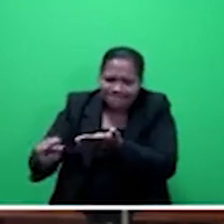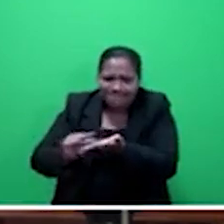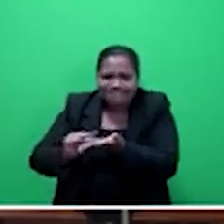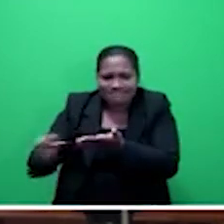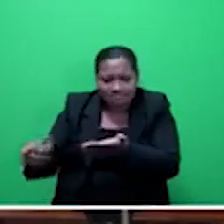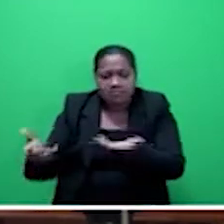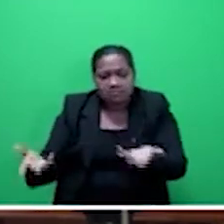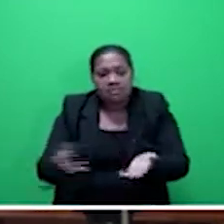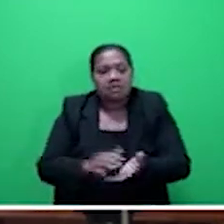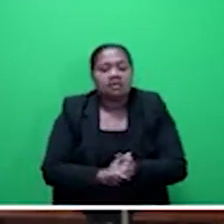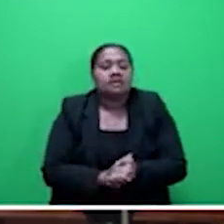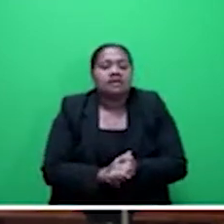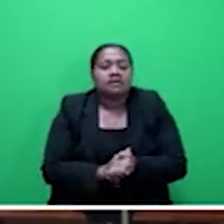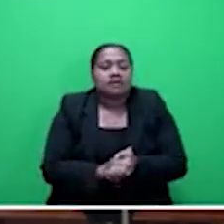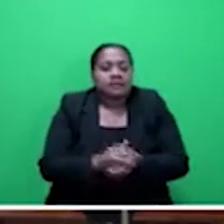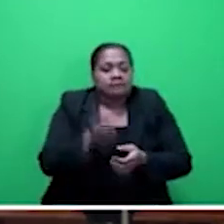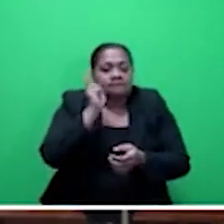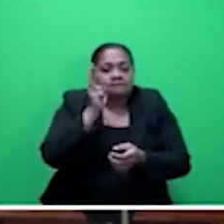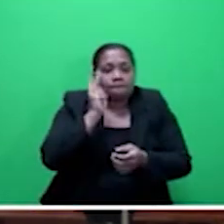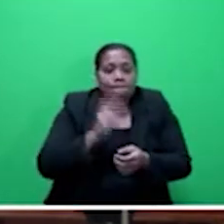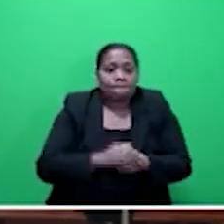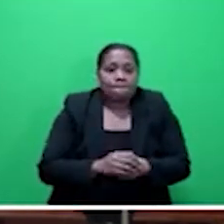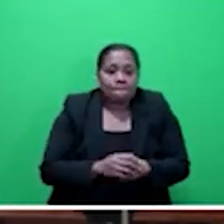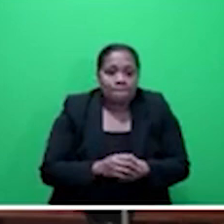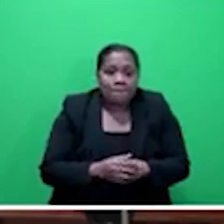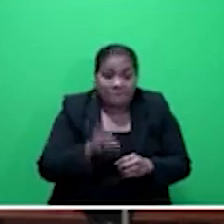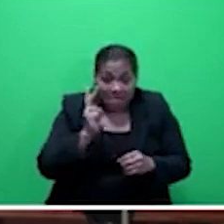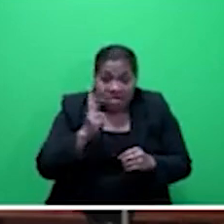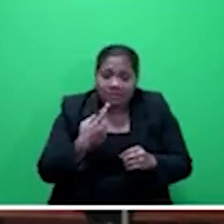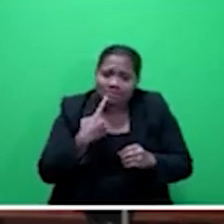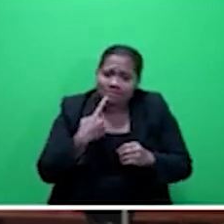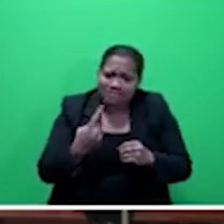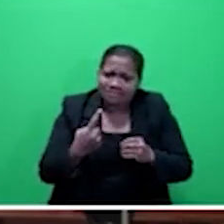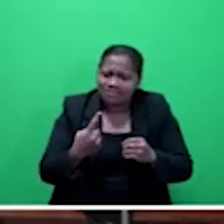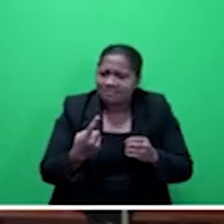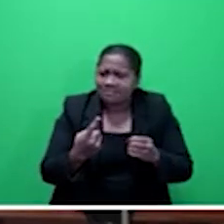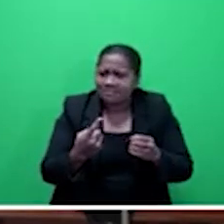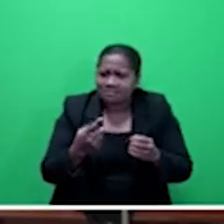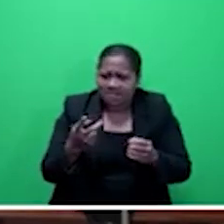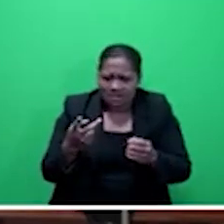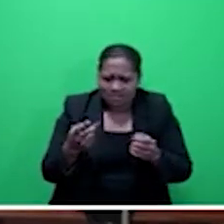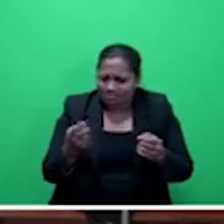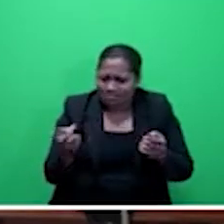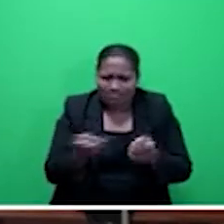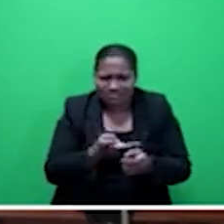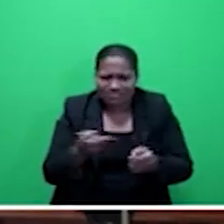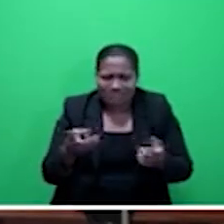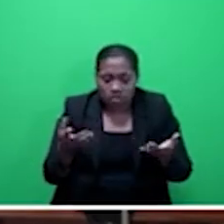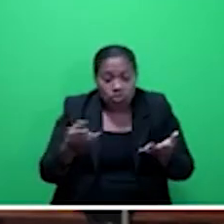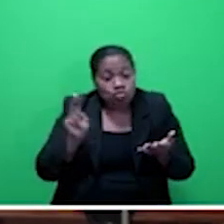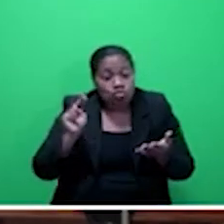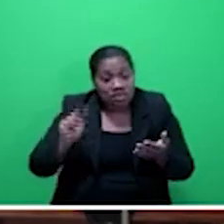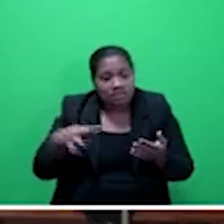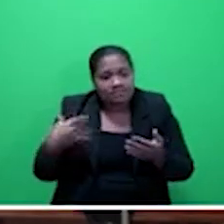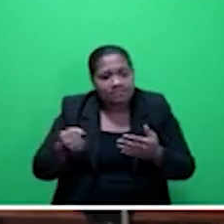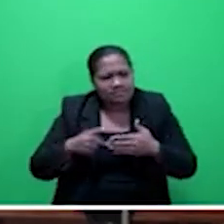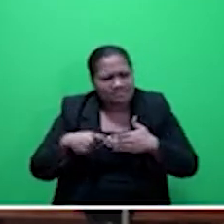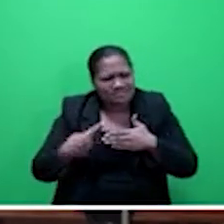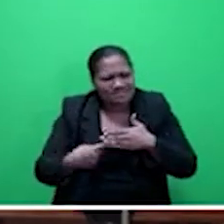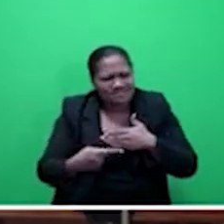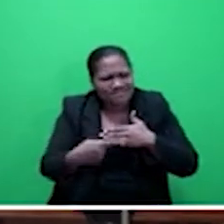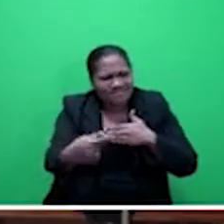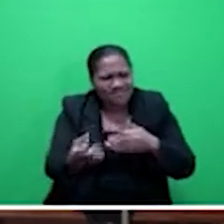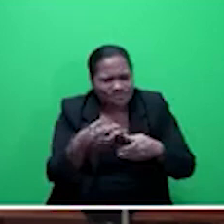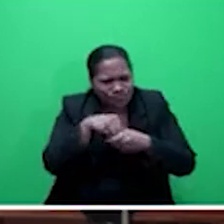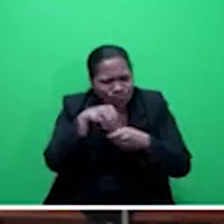Mr Speaker, again, as has been highlighted by both sides, there needs to be efficiency within the system. And, as